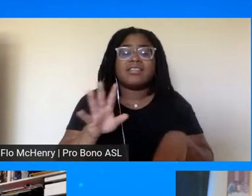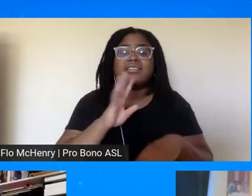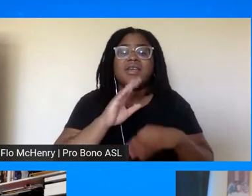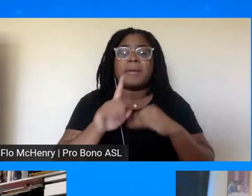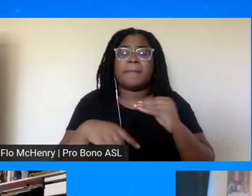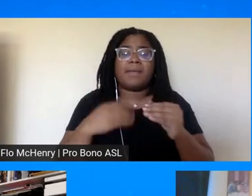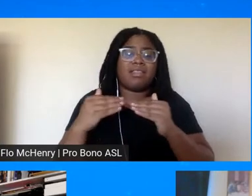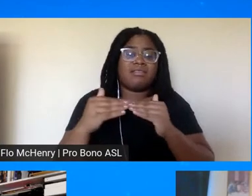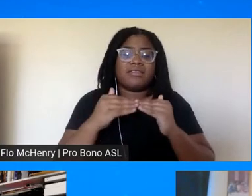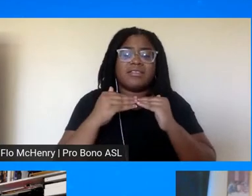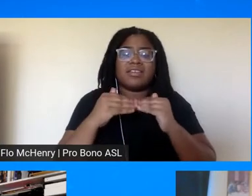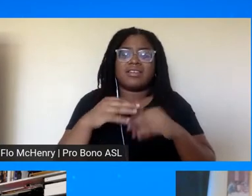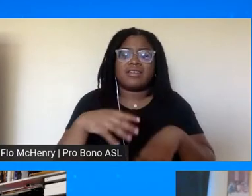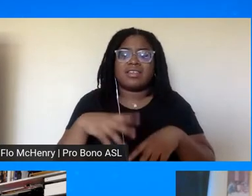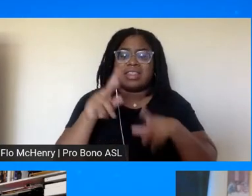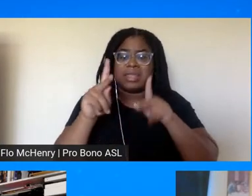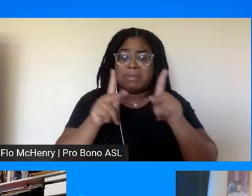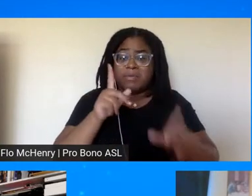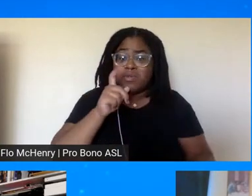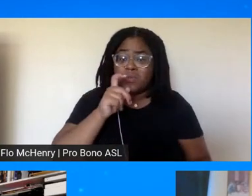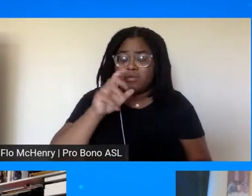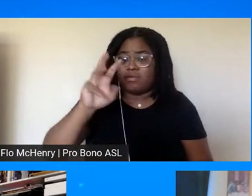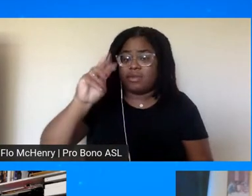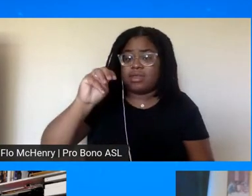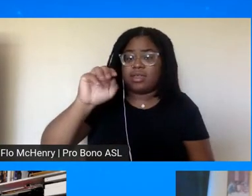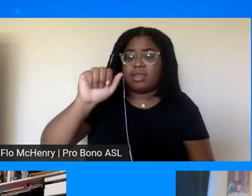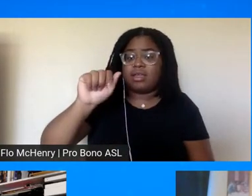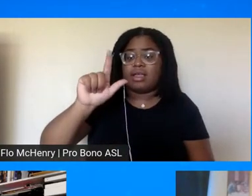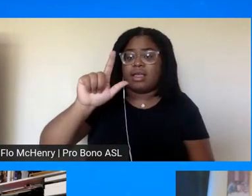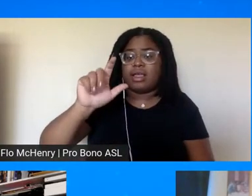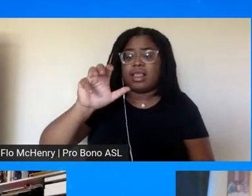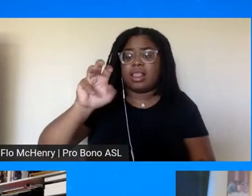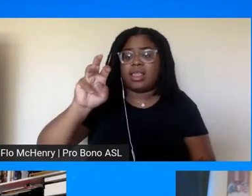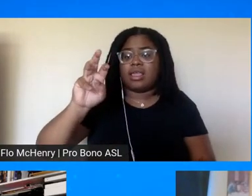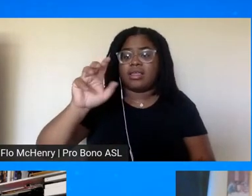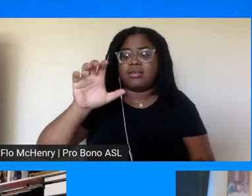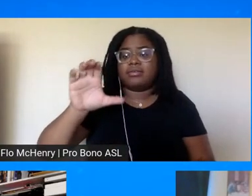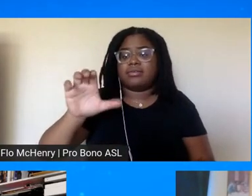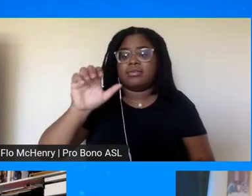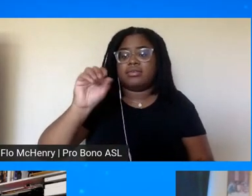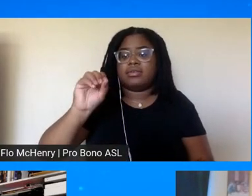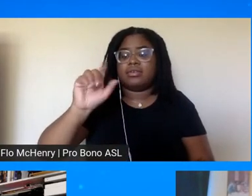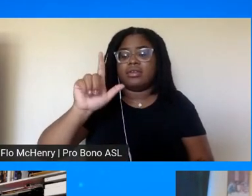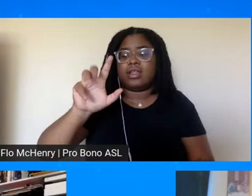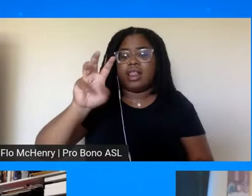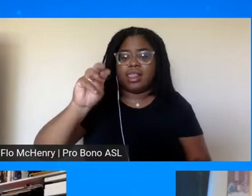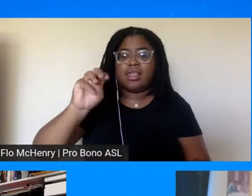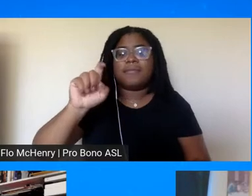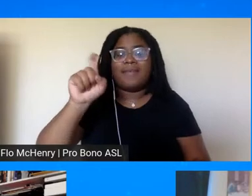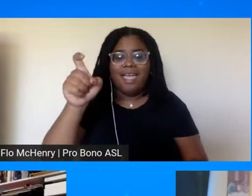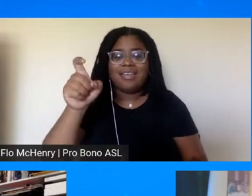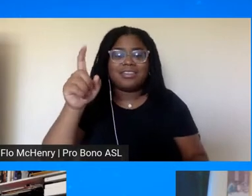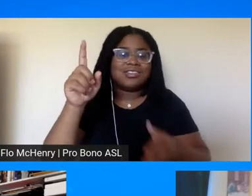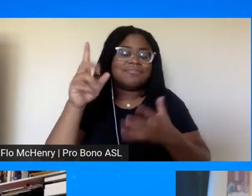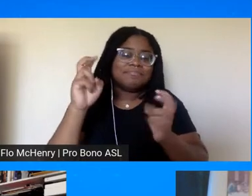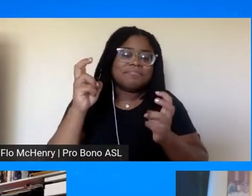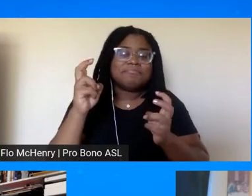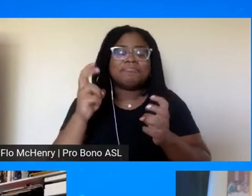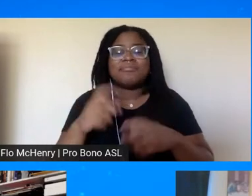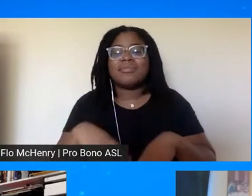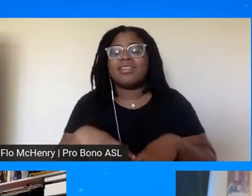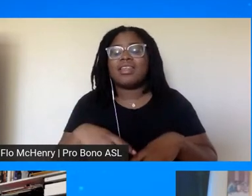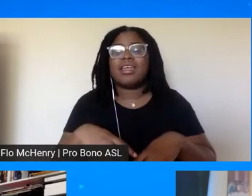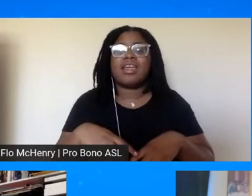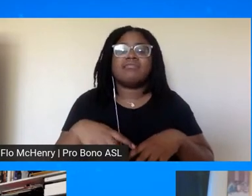but even malcolm x who criticized it my understanding is he attended i don't know i did some research um so